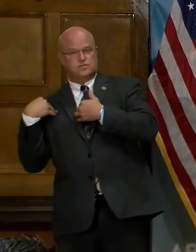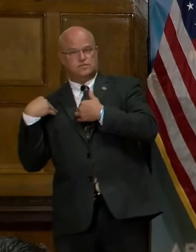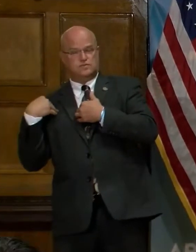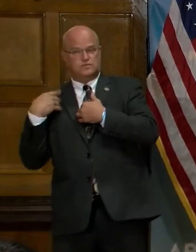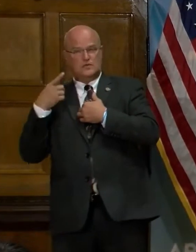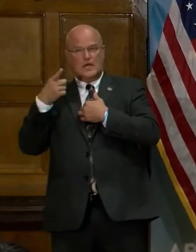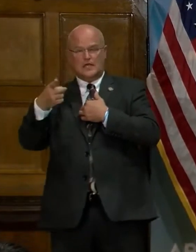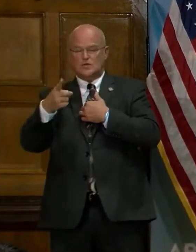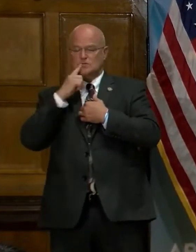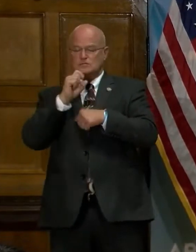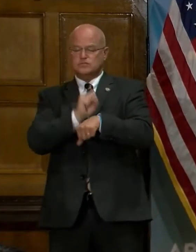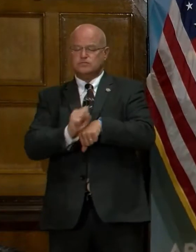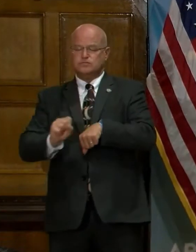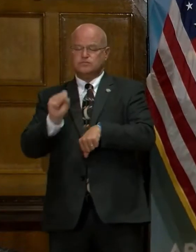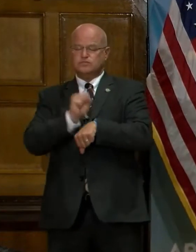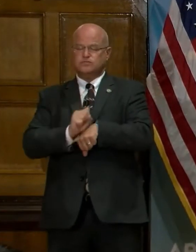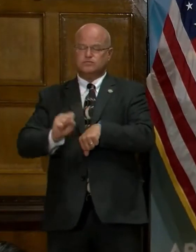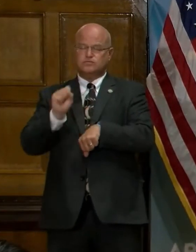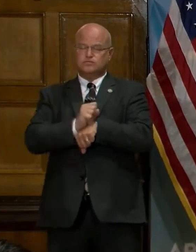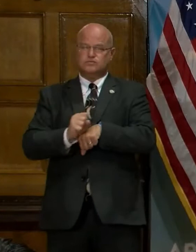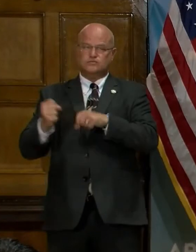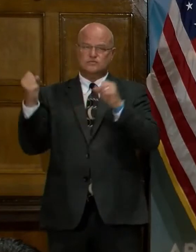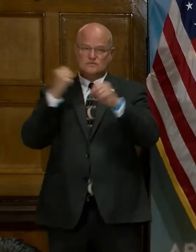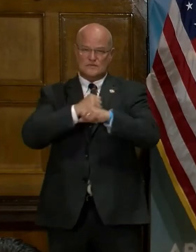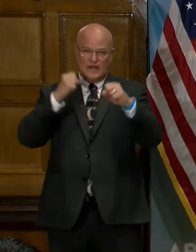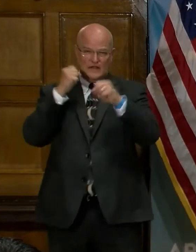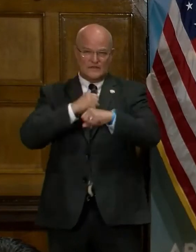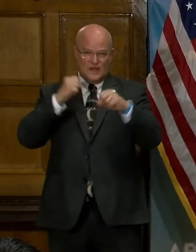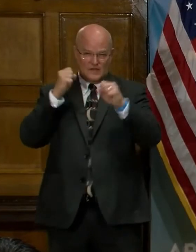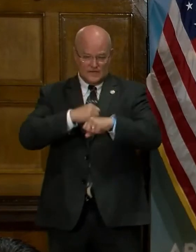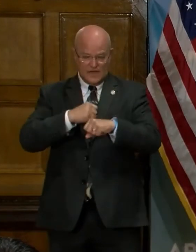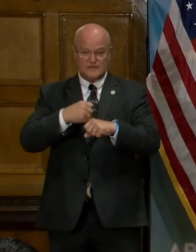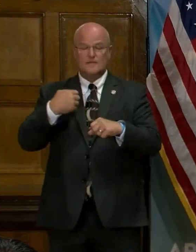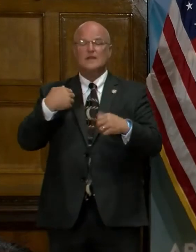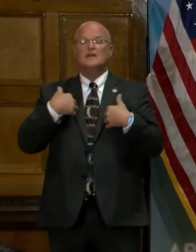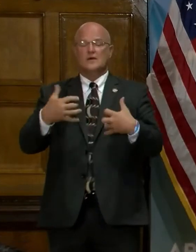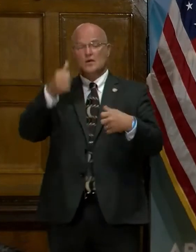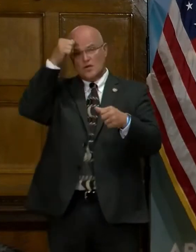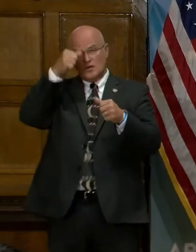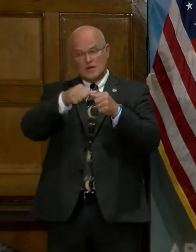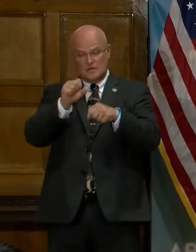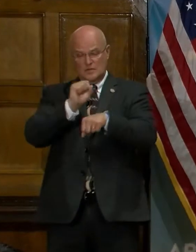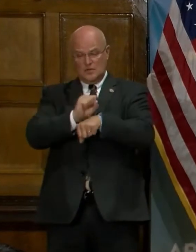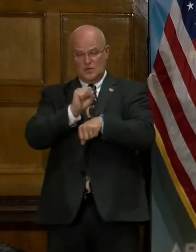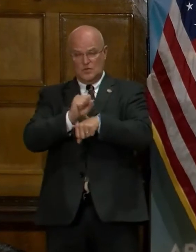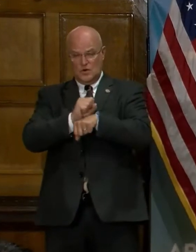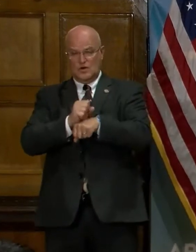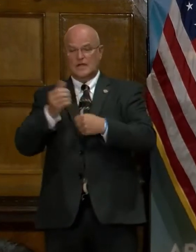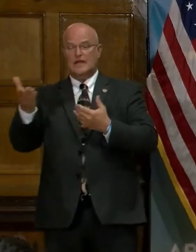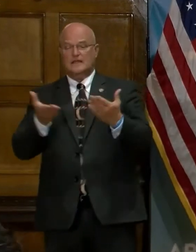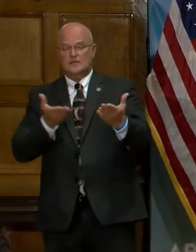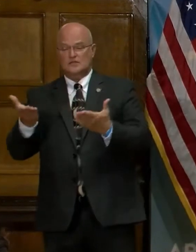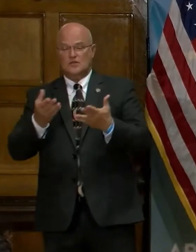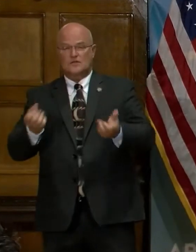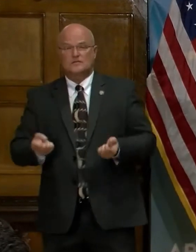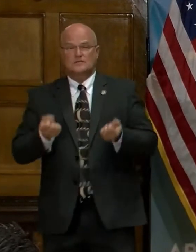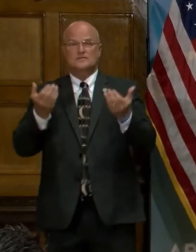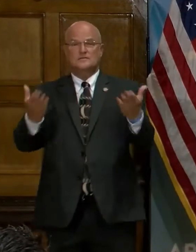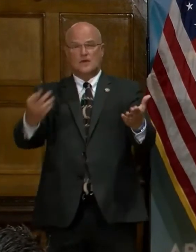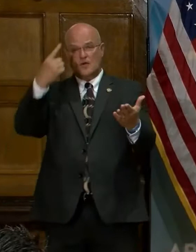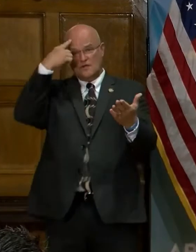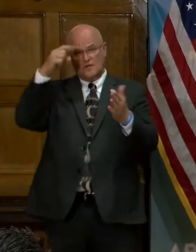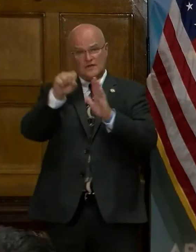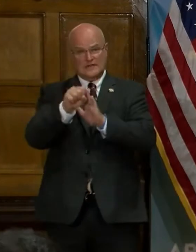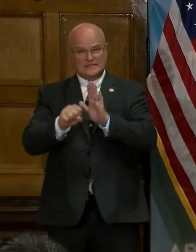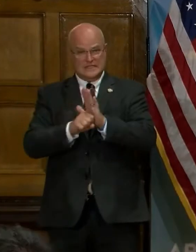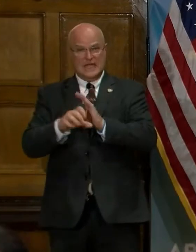bulk of that, and we're grateful for it. And we remember the work and the service that you are providing to the state and